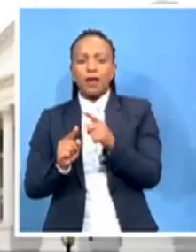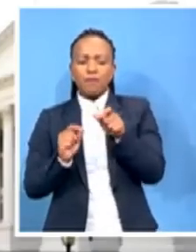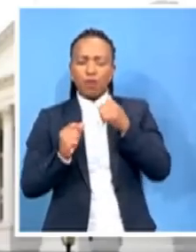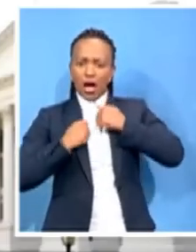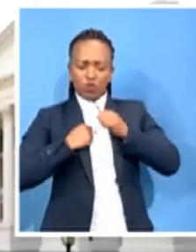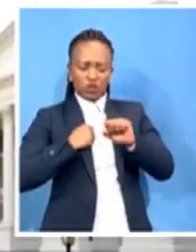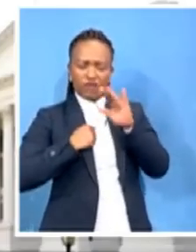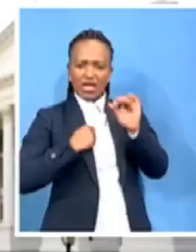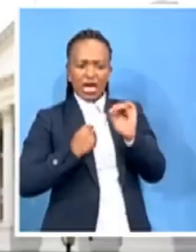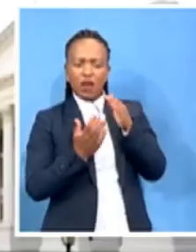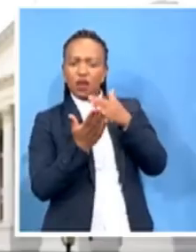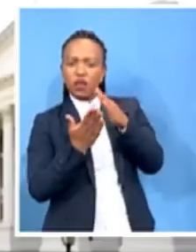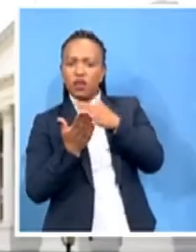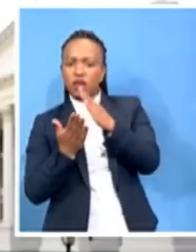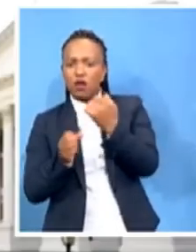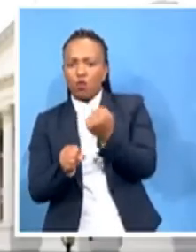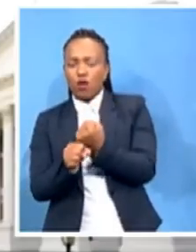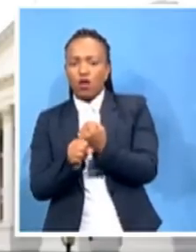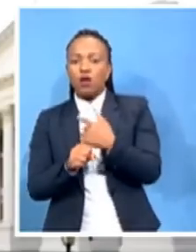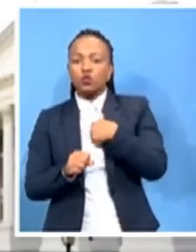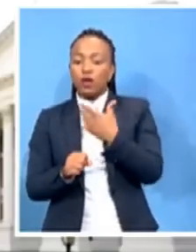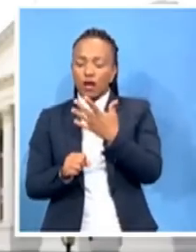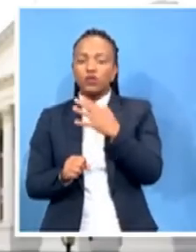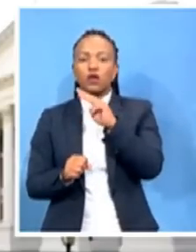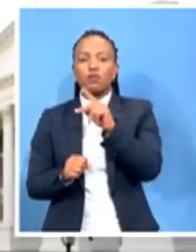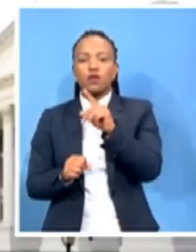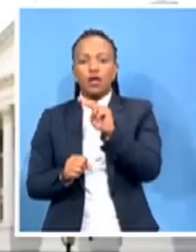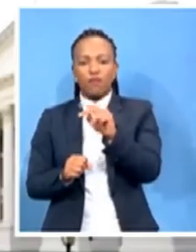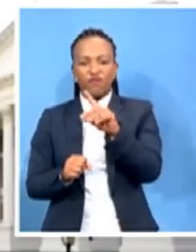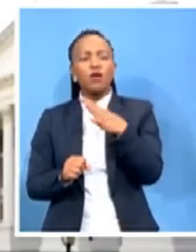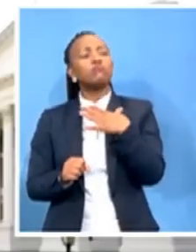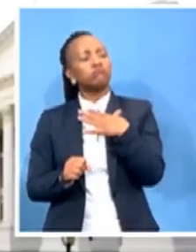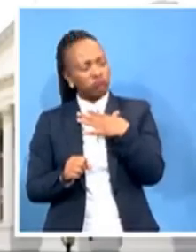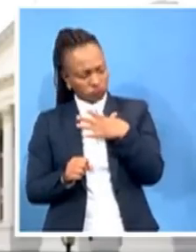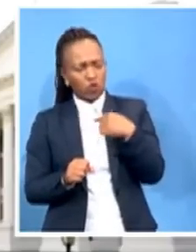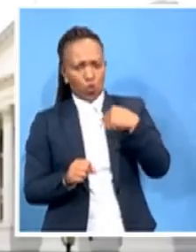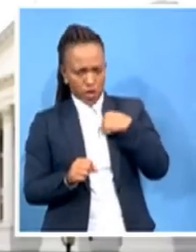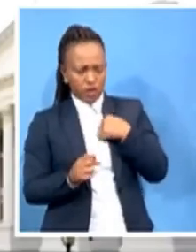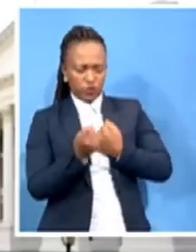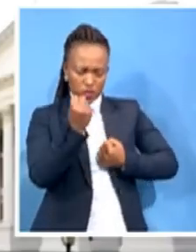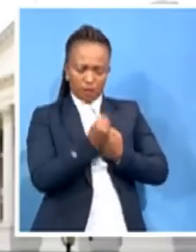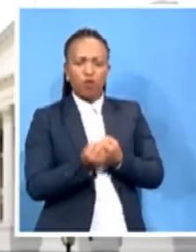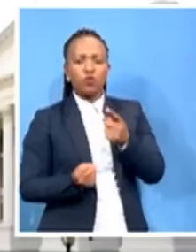MKMVA, we hear you, your voice is frozen, please assist us also in your